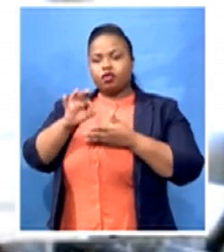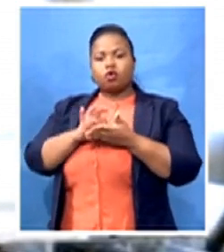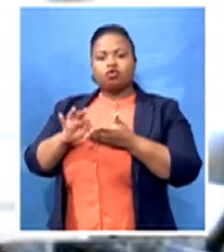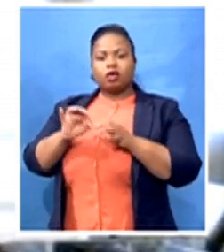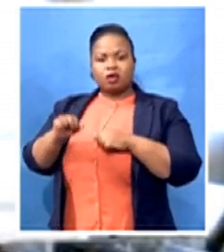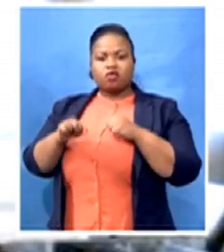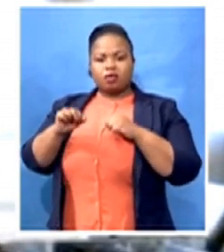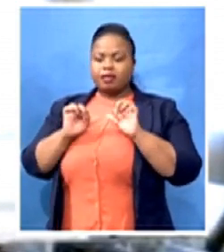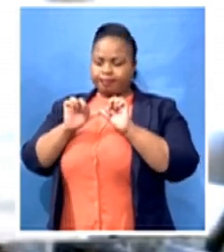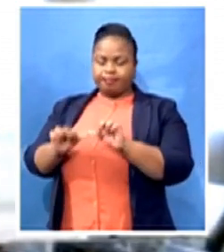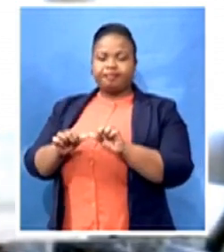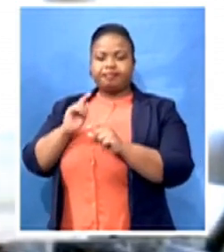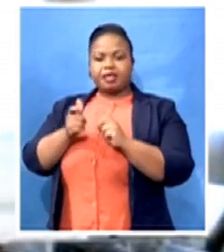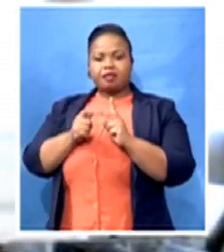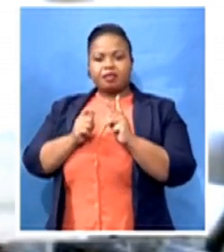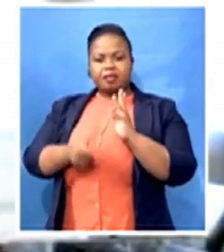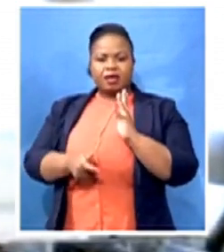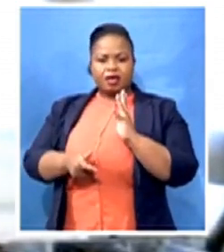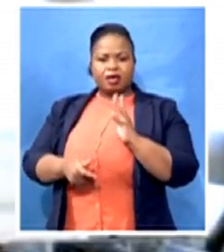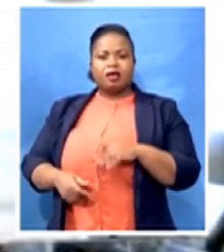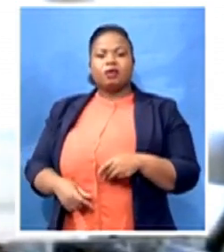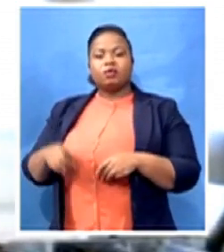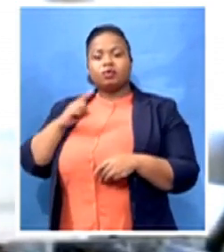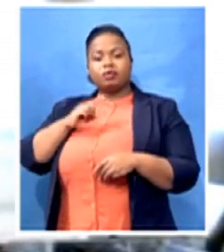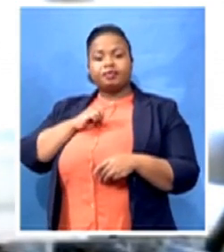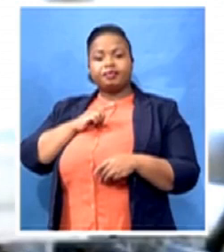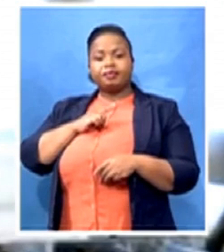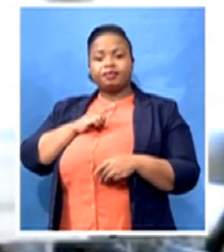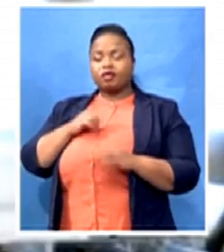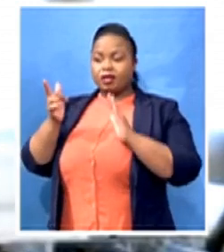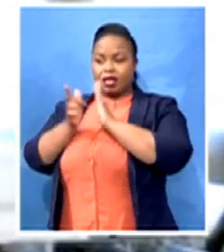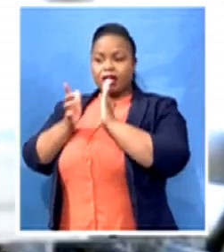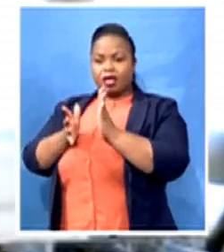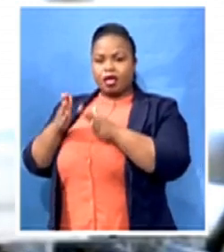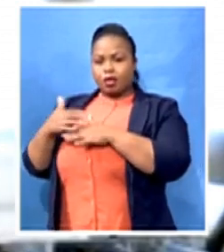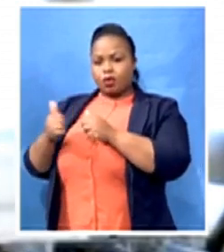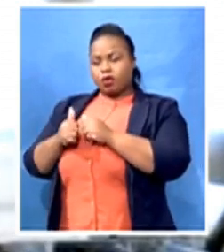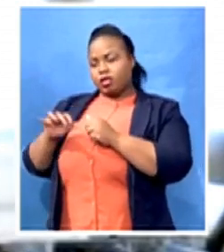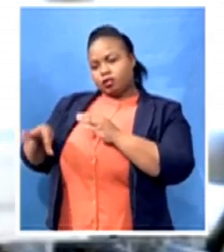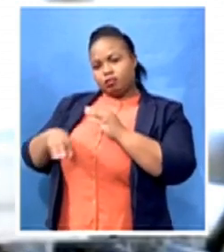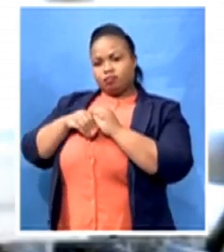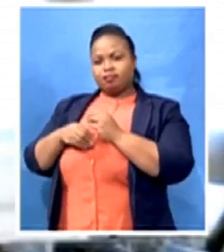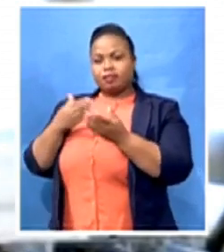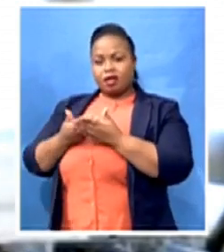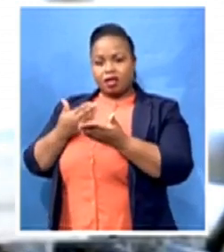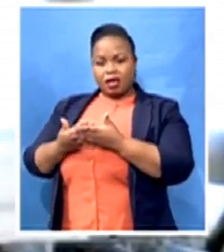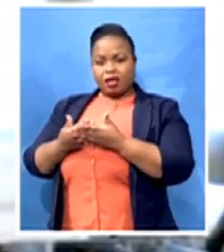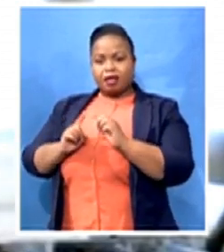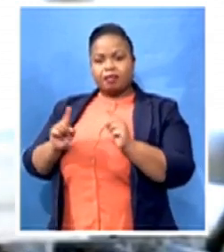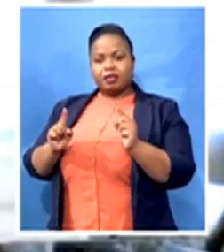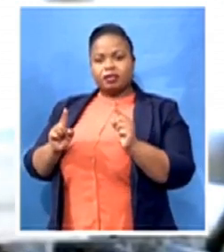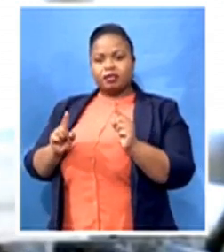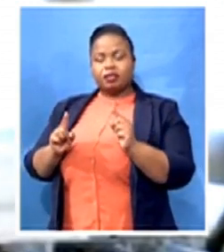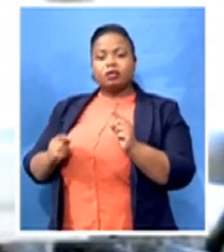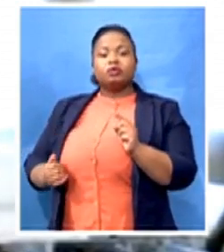legal colleagues will come in on this one, but the minute you cancel your cover on an insured or rather on a financed